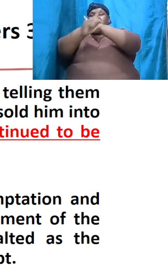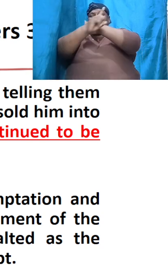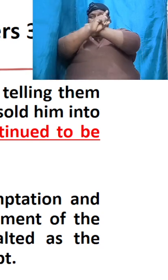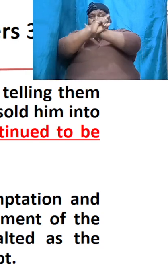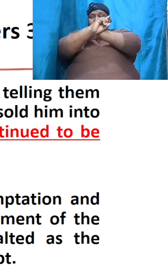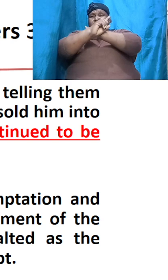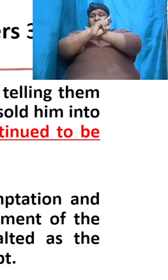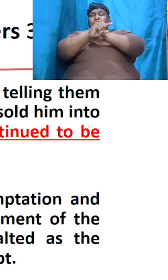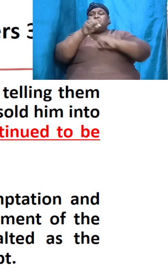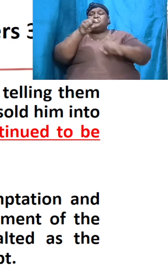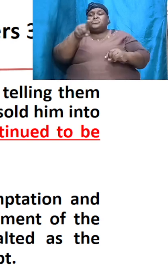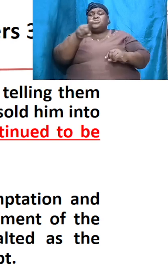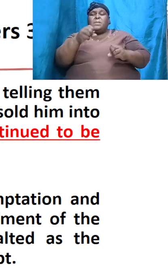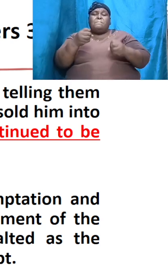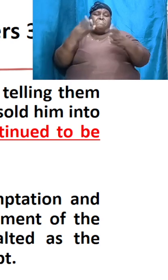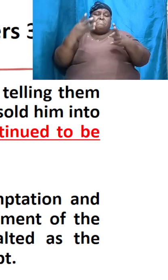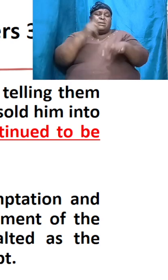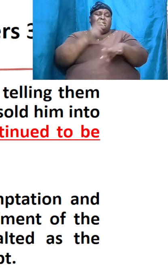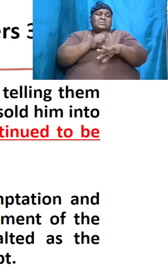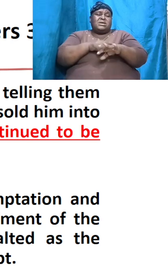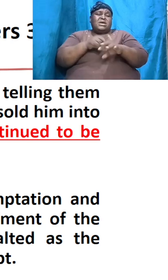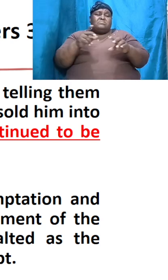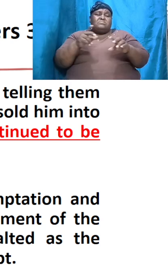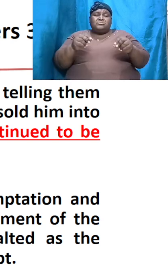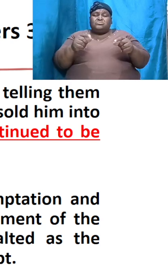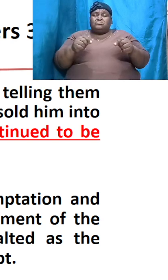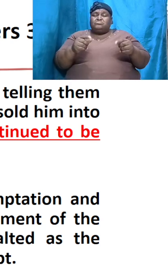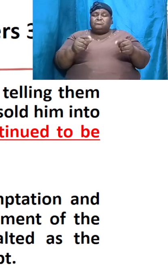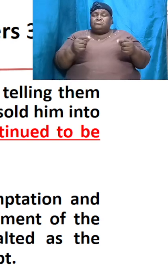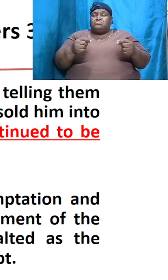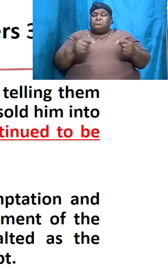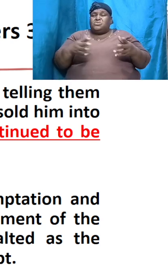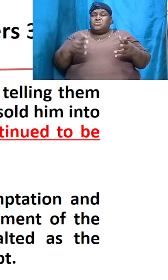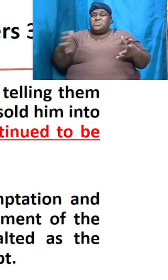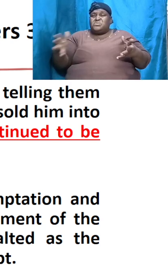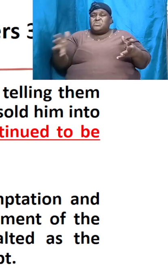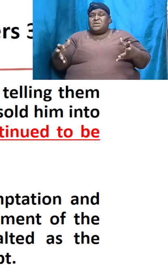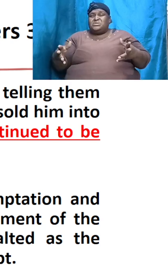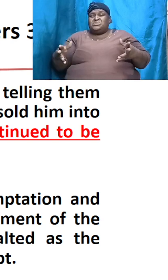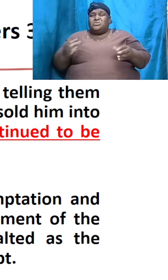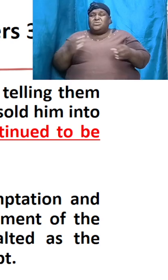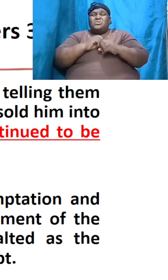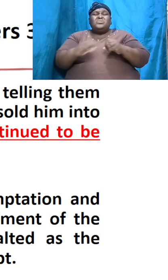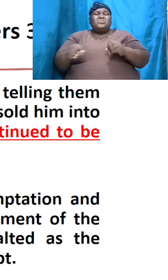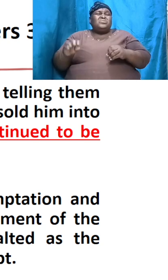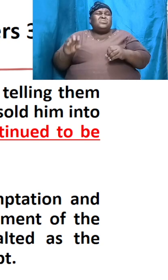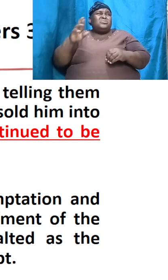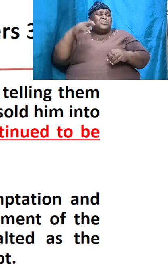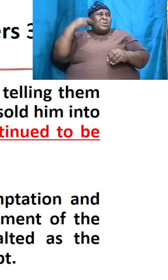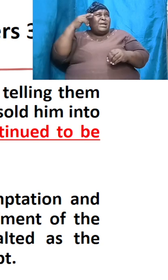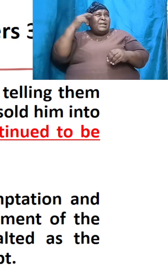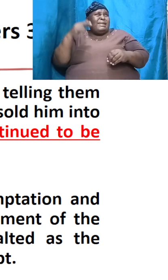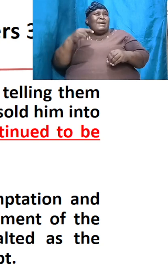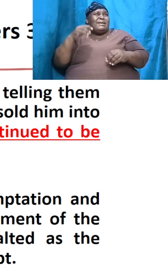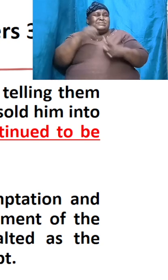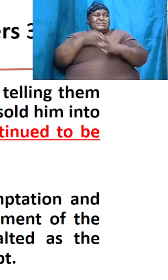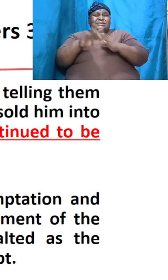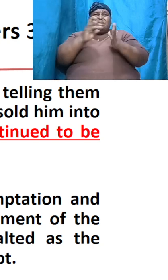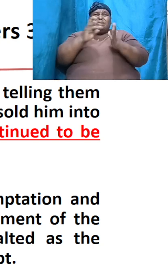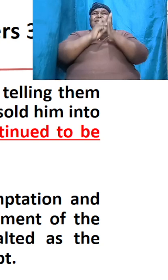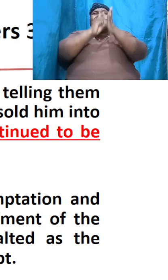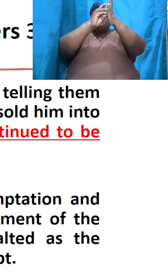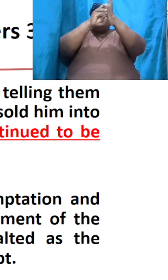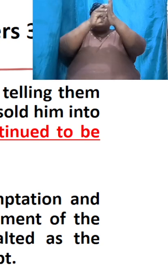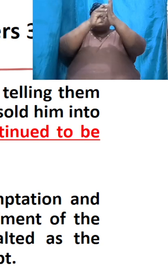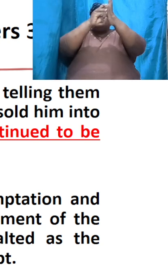things against you and certain actions are taken they don't even realize that it is in the will of God so God used what was meant